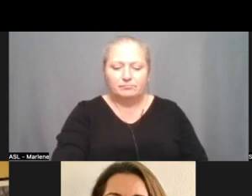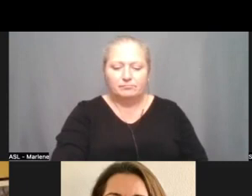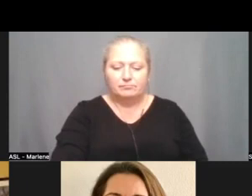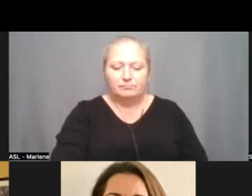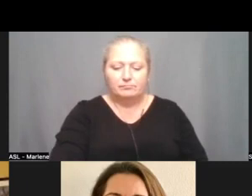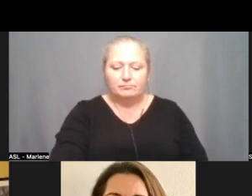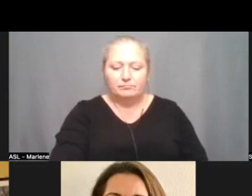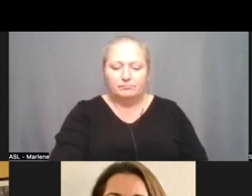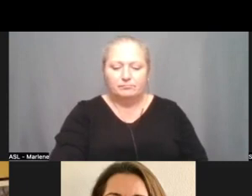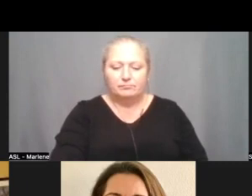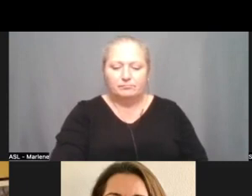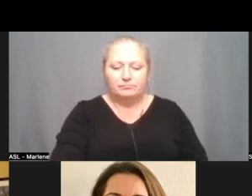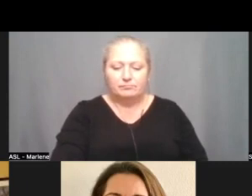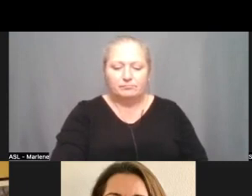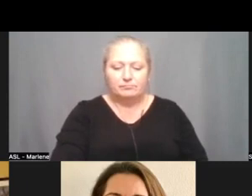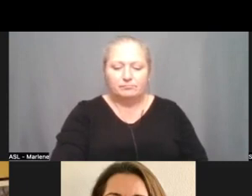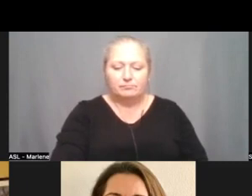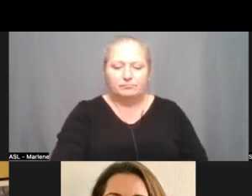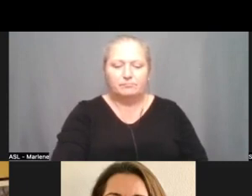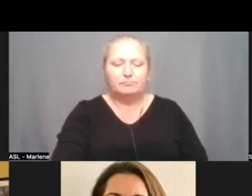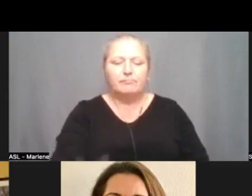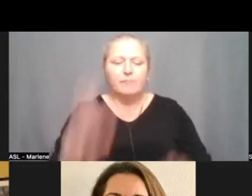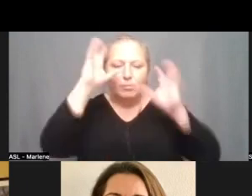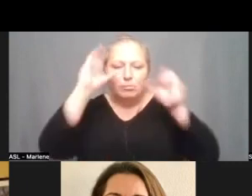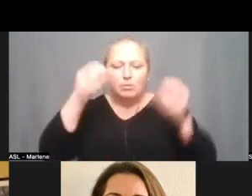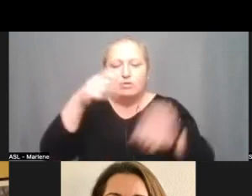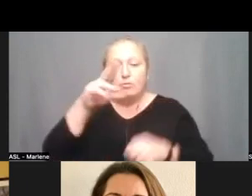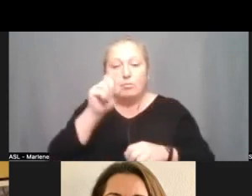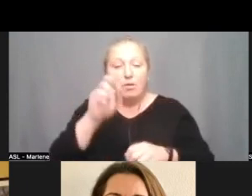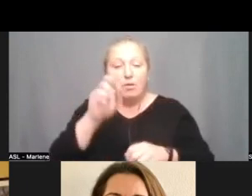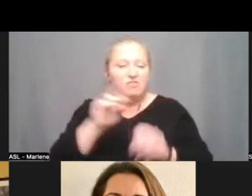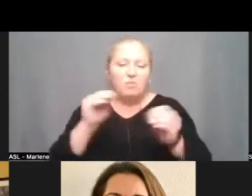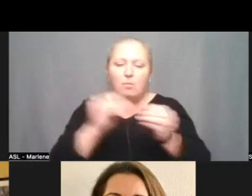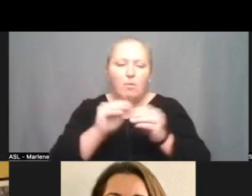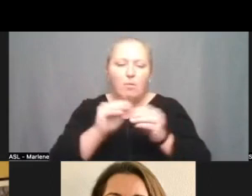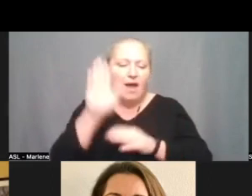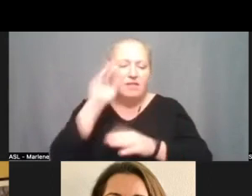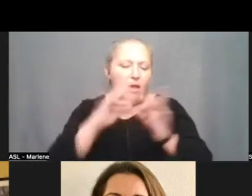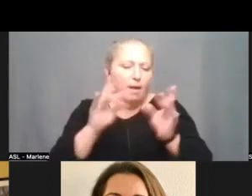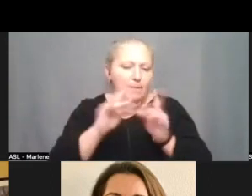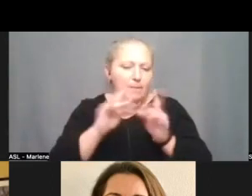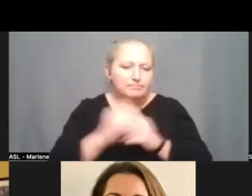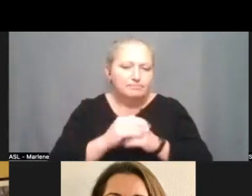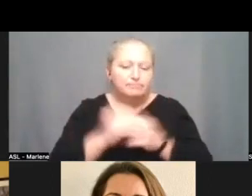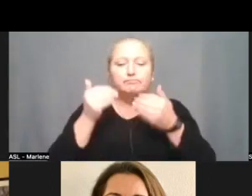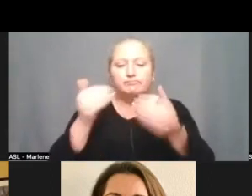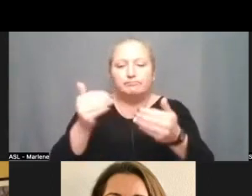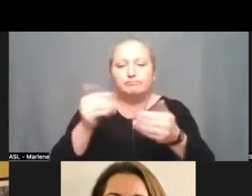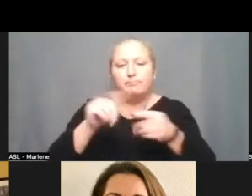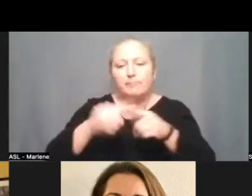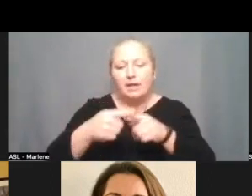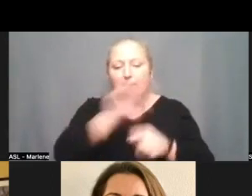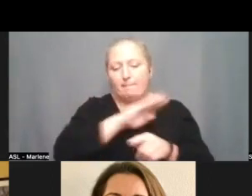president proctor we have no other hands for public comment okay um we can begin our board discussion on this